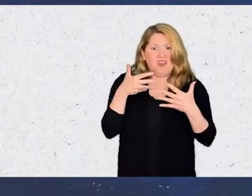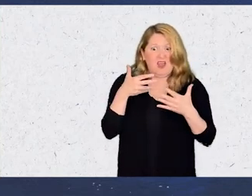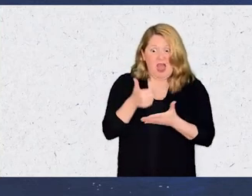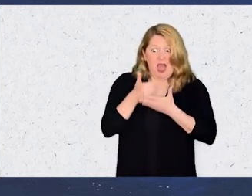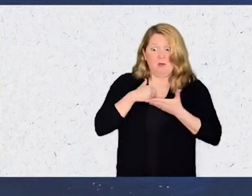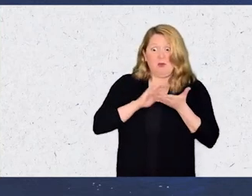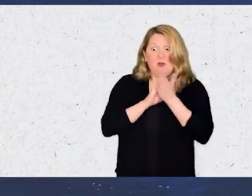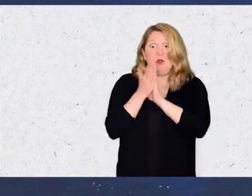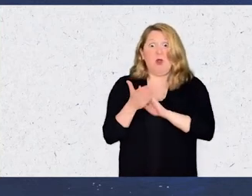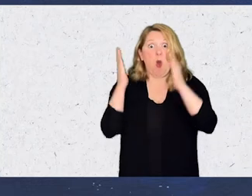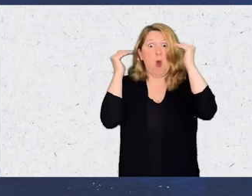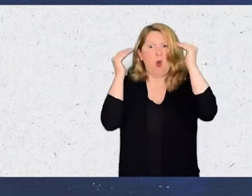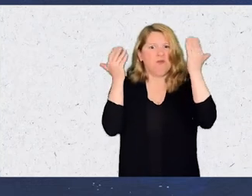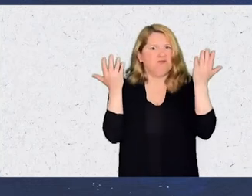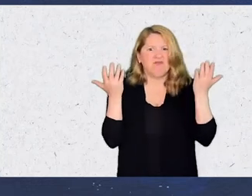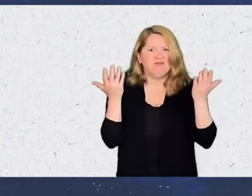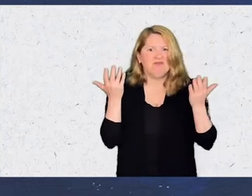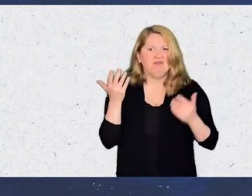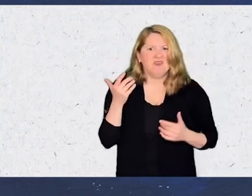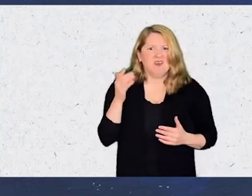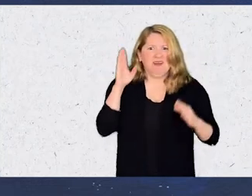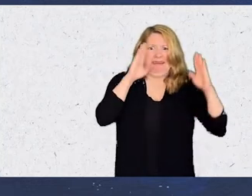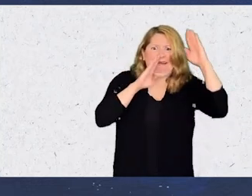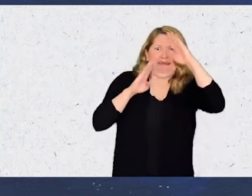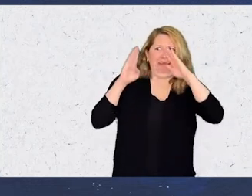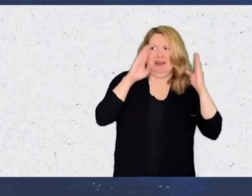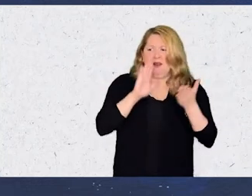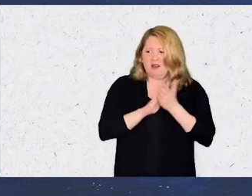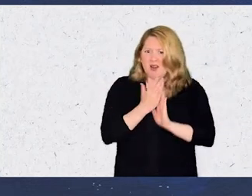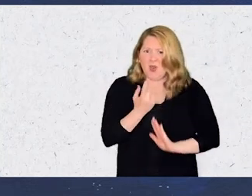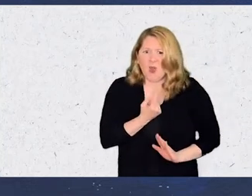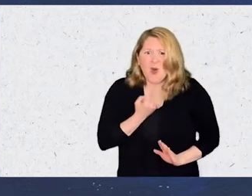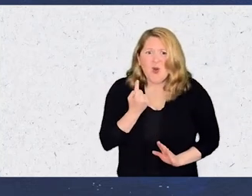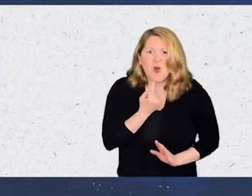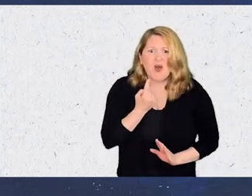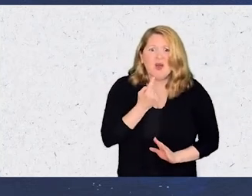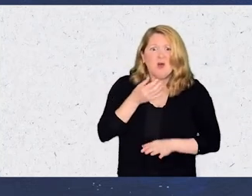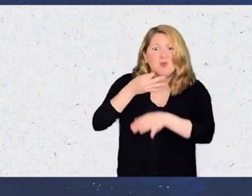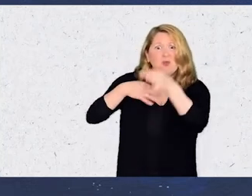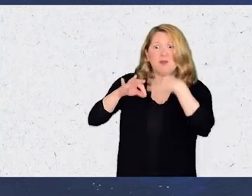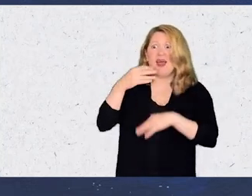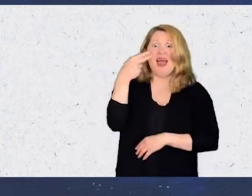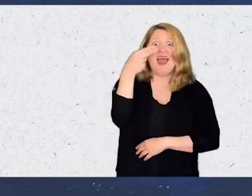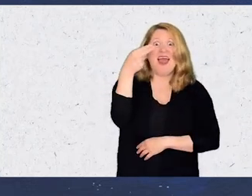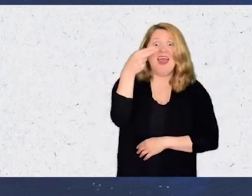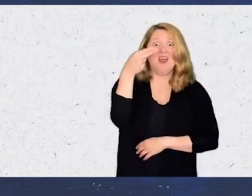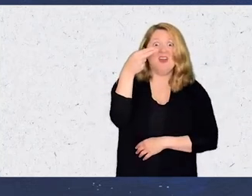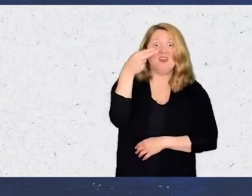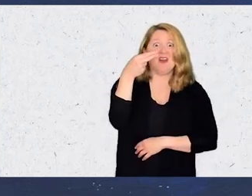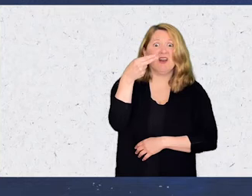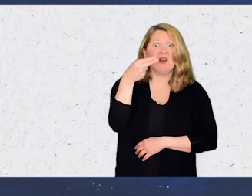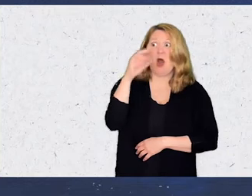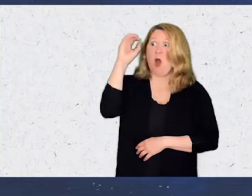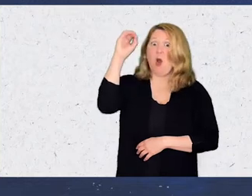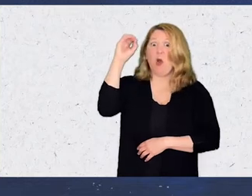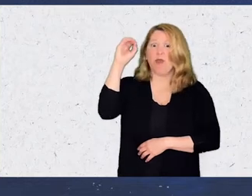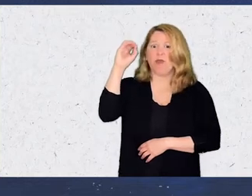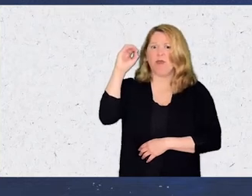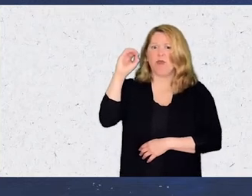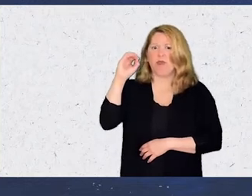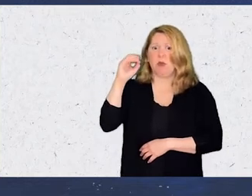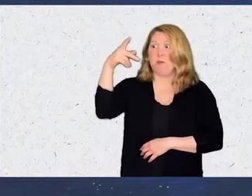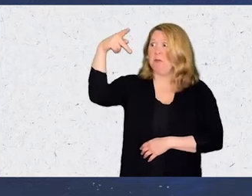back into hope. Worry, despair, and loneliness replace the fading H, the hollow O,